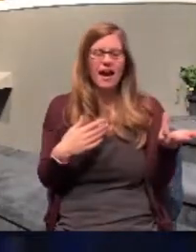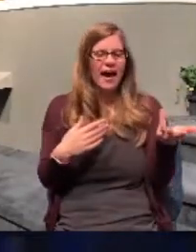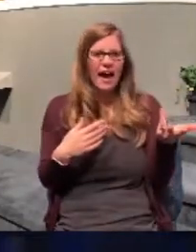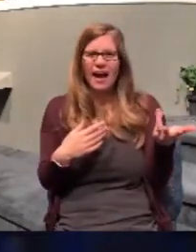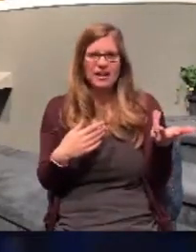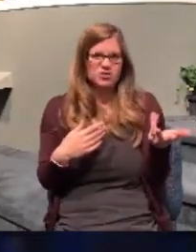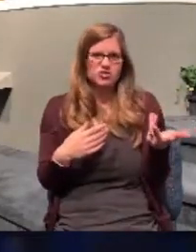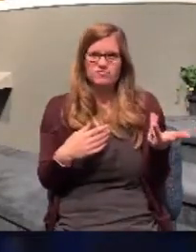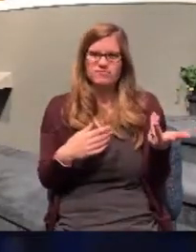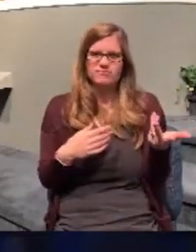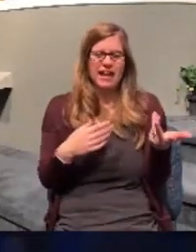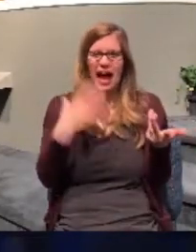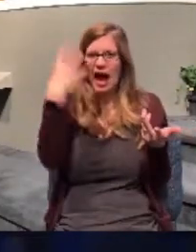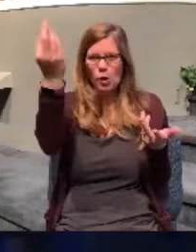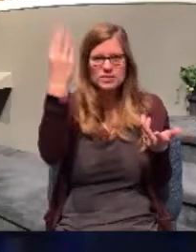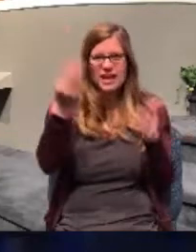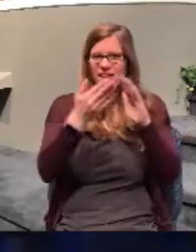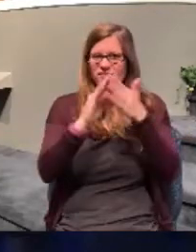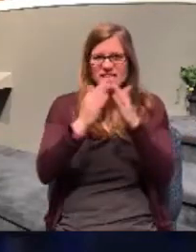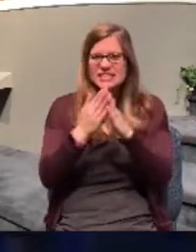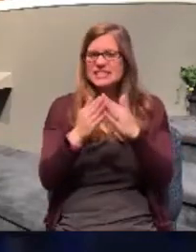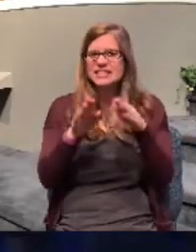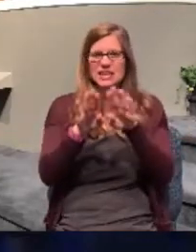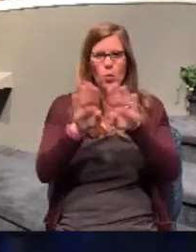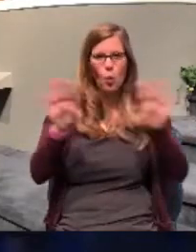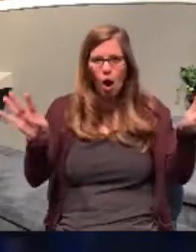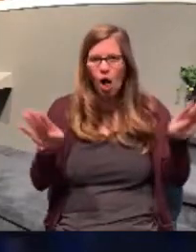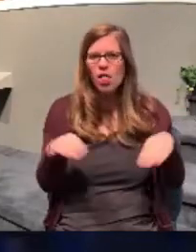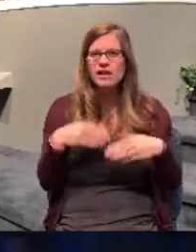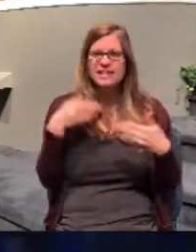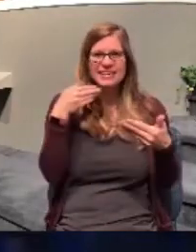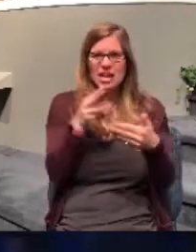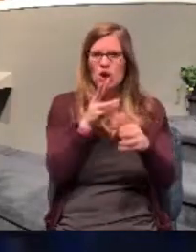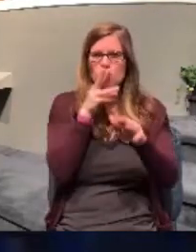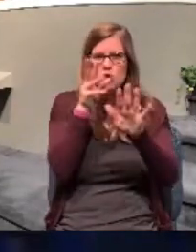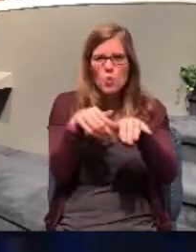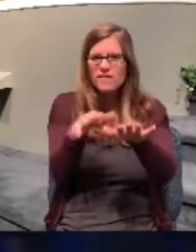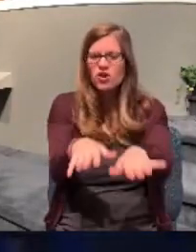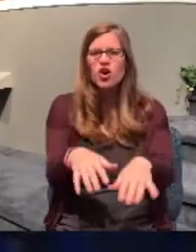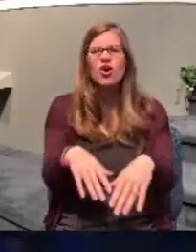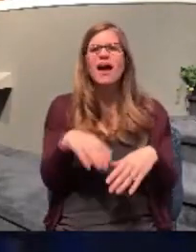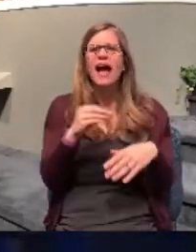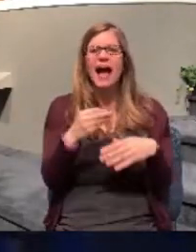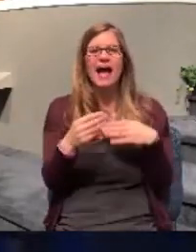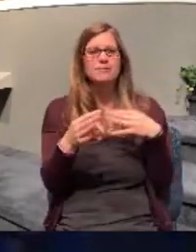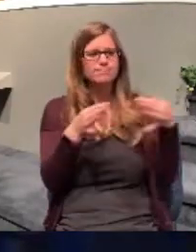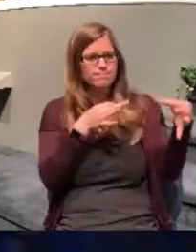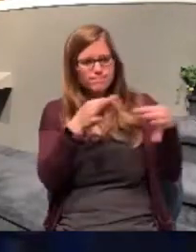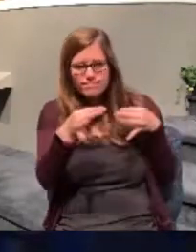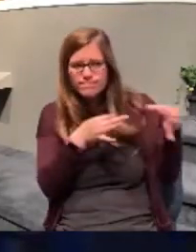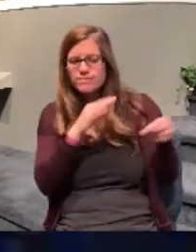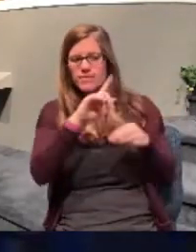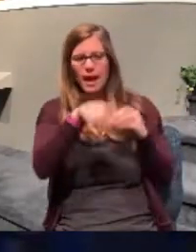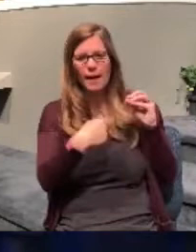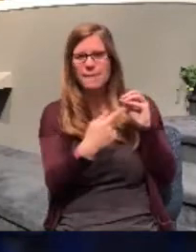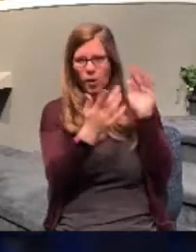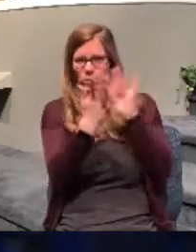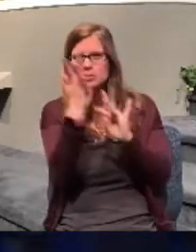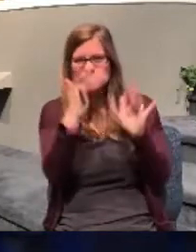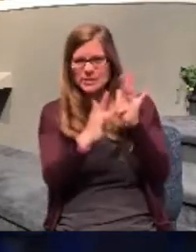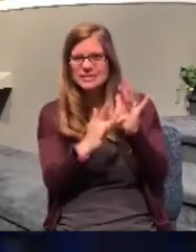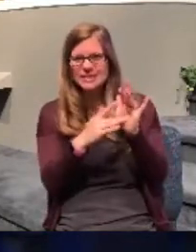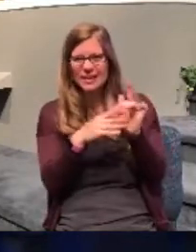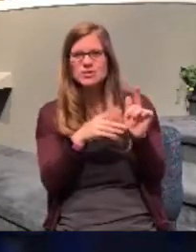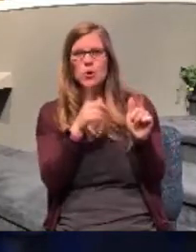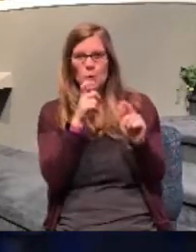outside the city wall down by the riverside. And they begin to tell them about Jesus, who is the